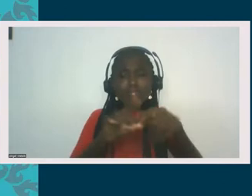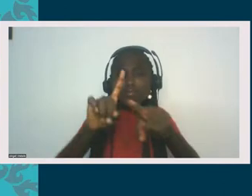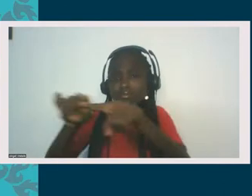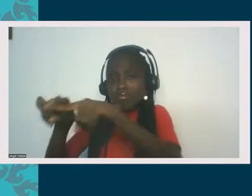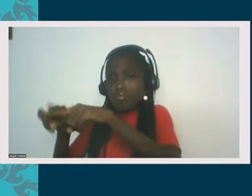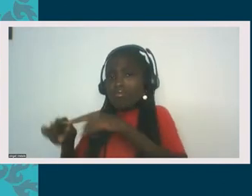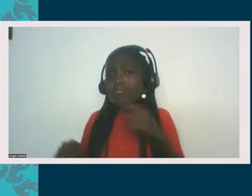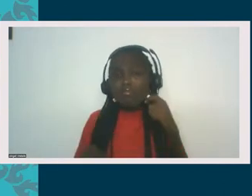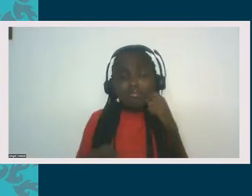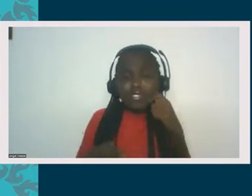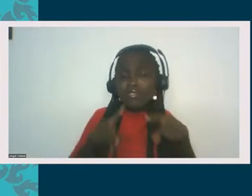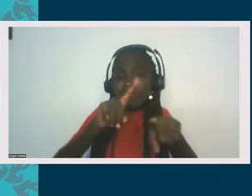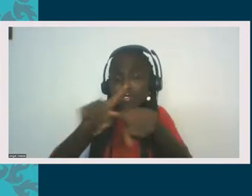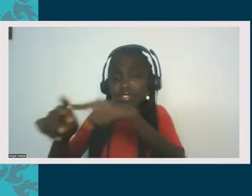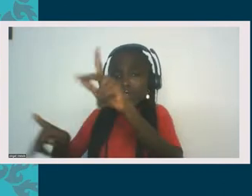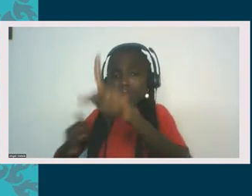ecosystem.